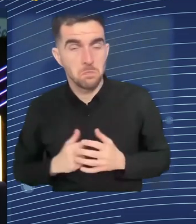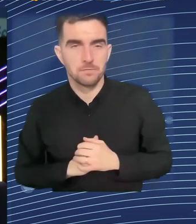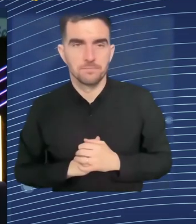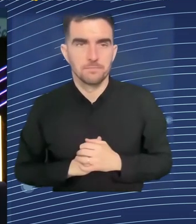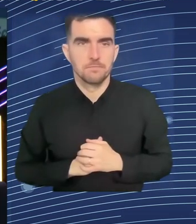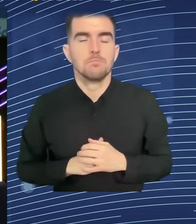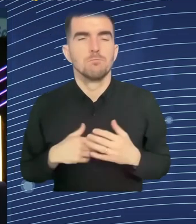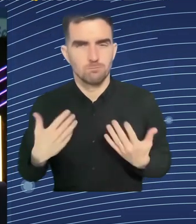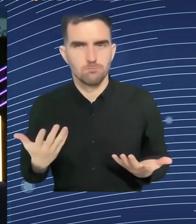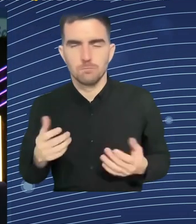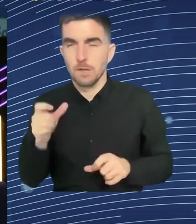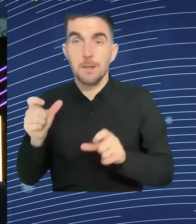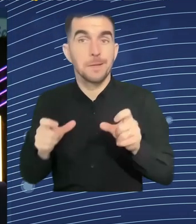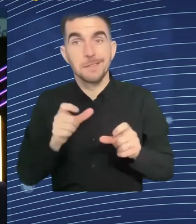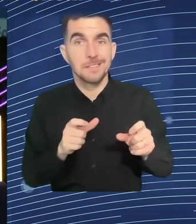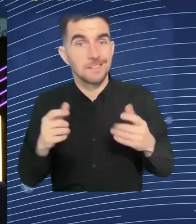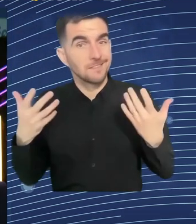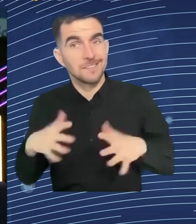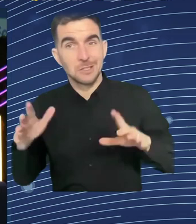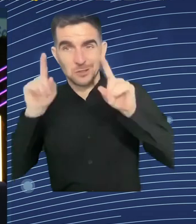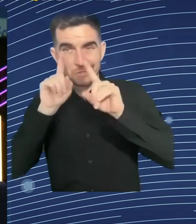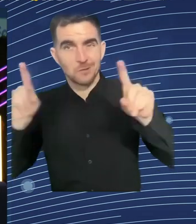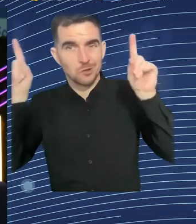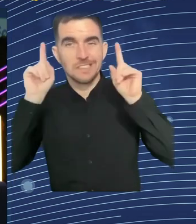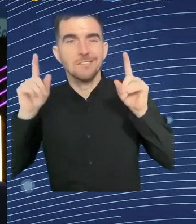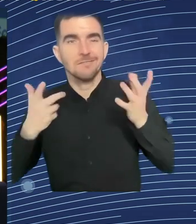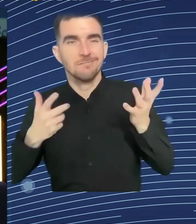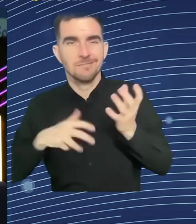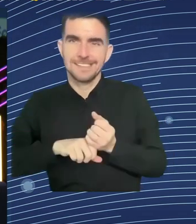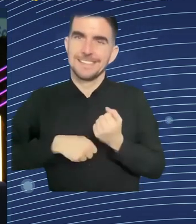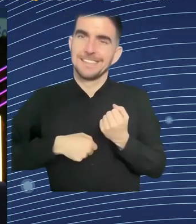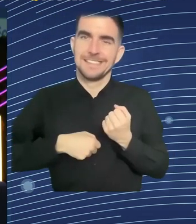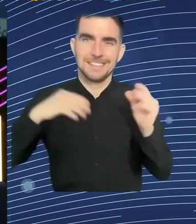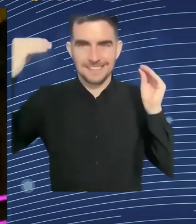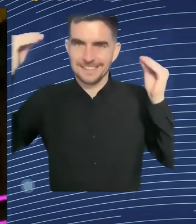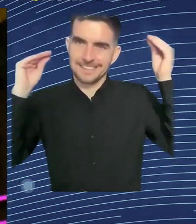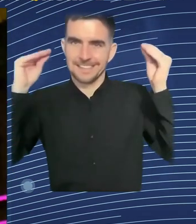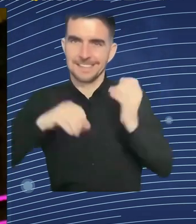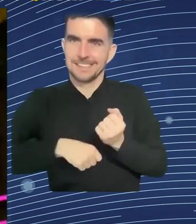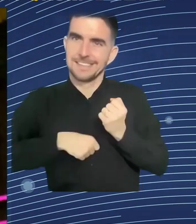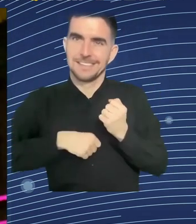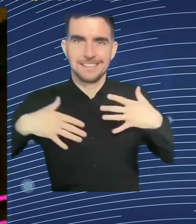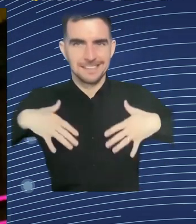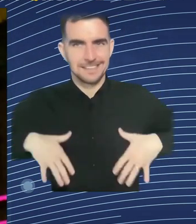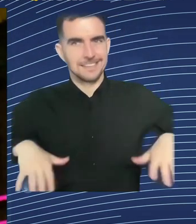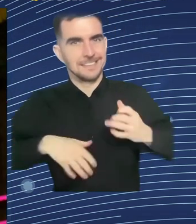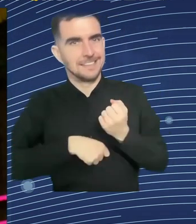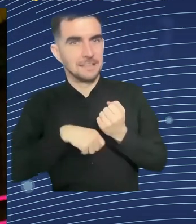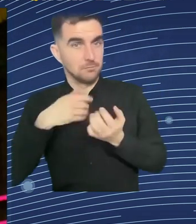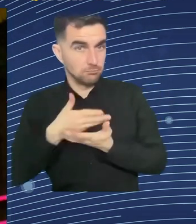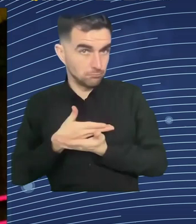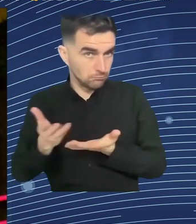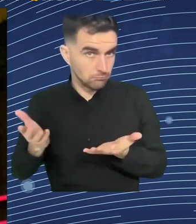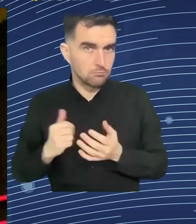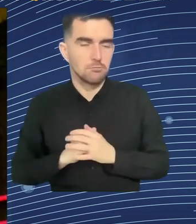advise them on how to transition? How many people have you placed in a job, let's say, the past year? Give and take. In total, over the past eight to nine years,